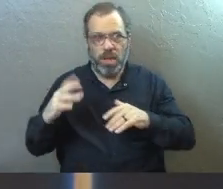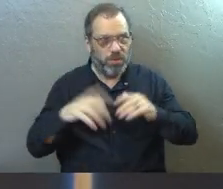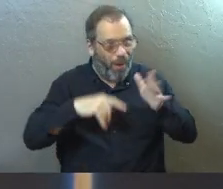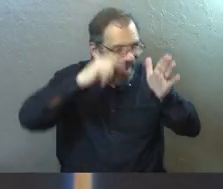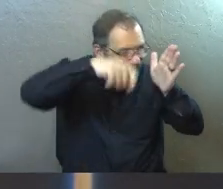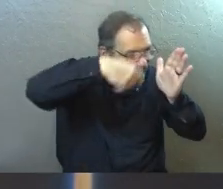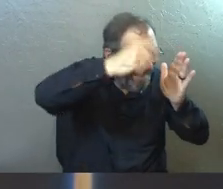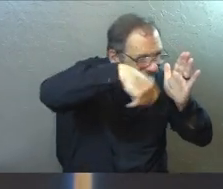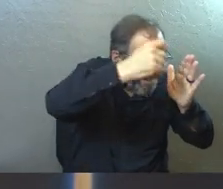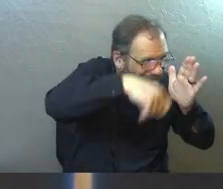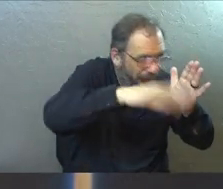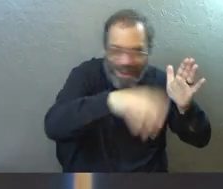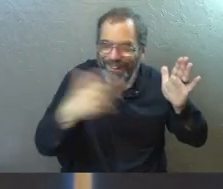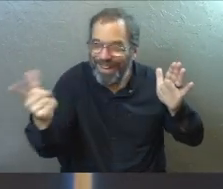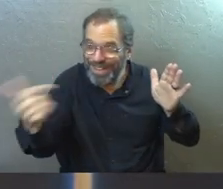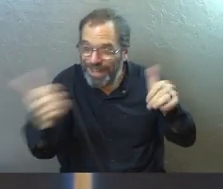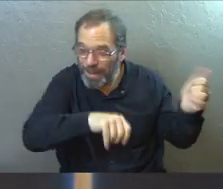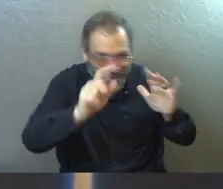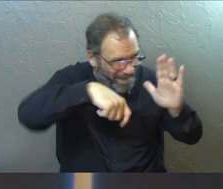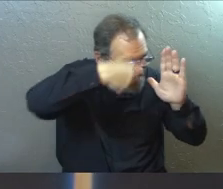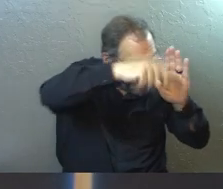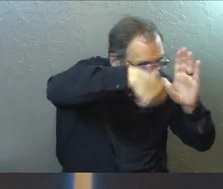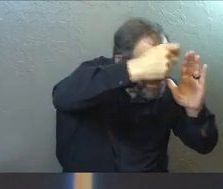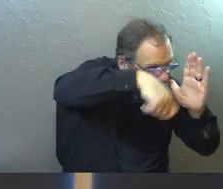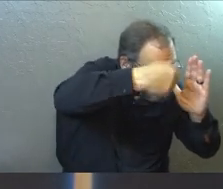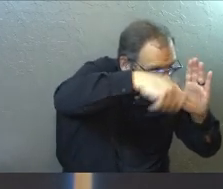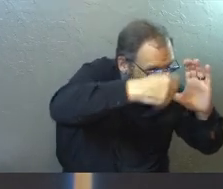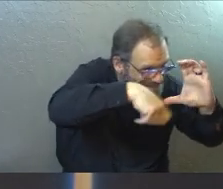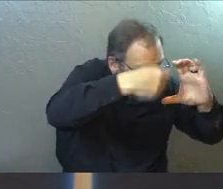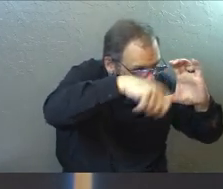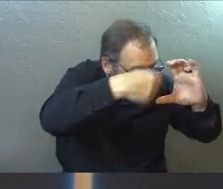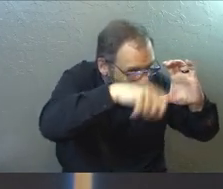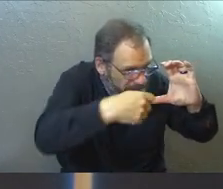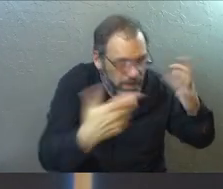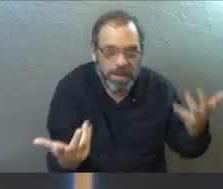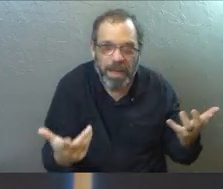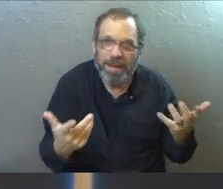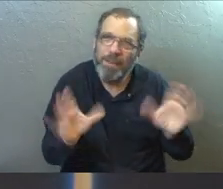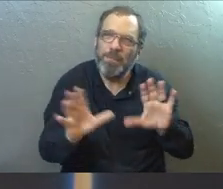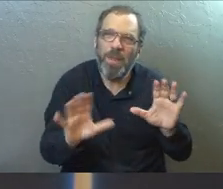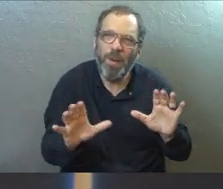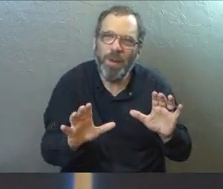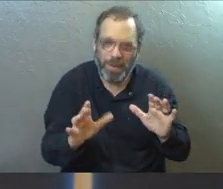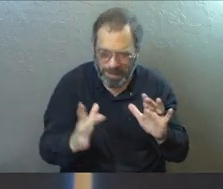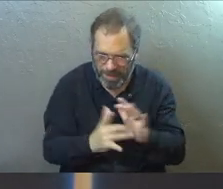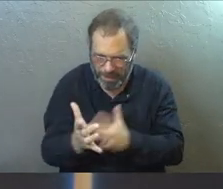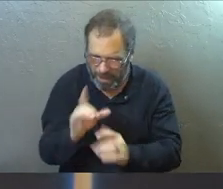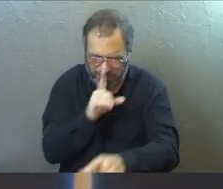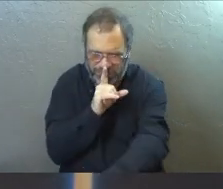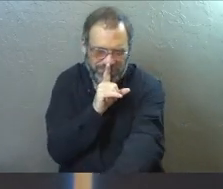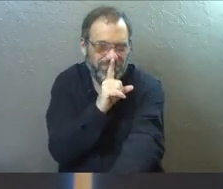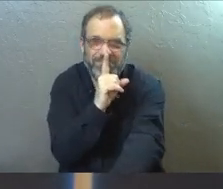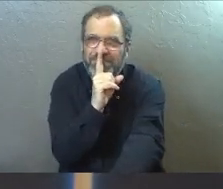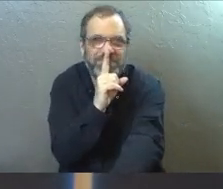all the kind of stuff. So that everything kind of comes together perfectly for this ceremony. But it's not what I see in scripture.